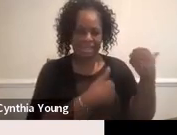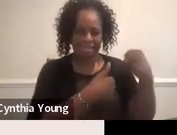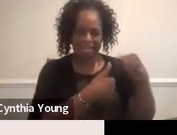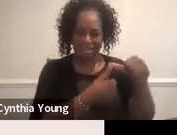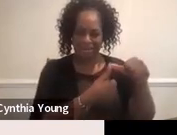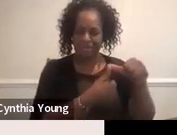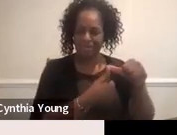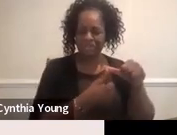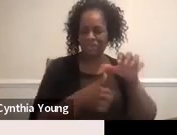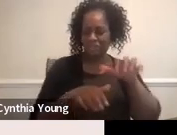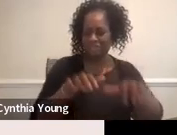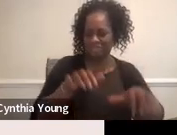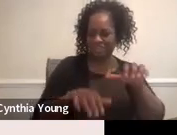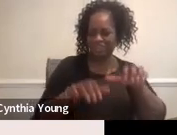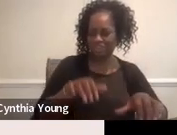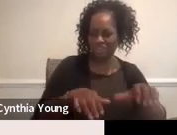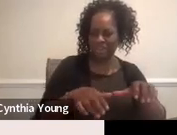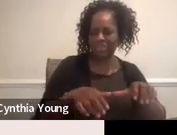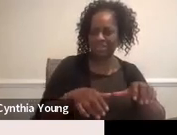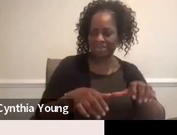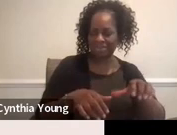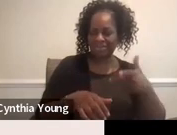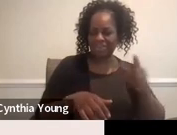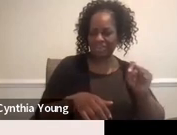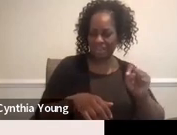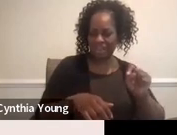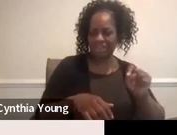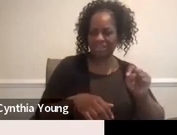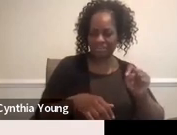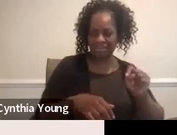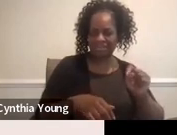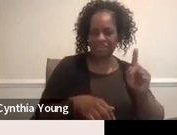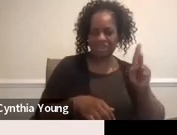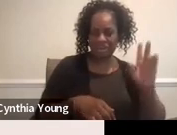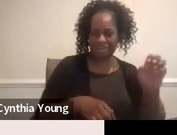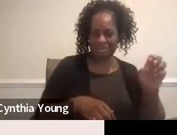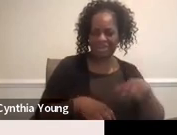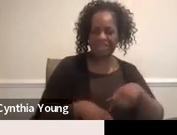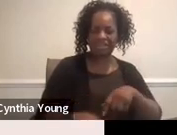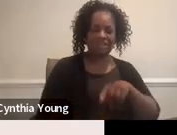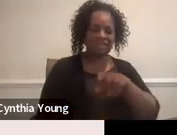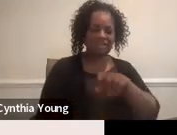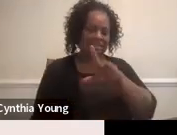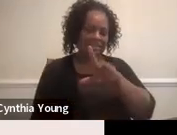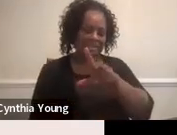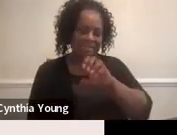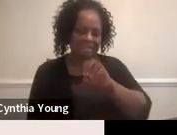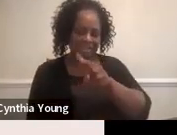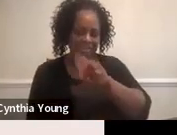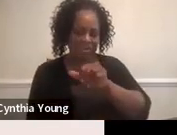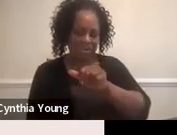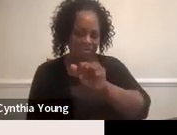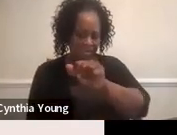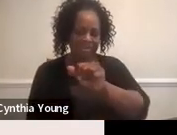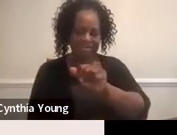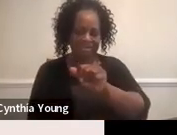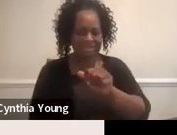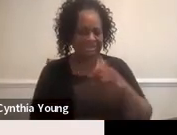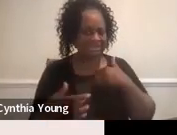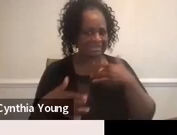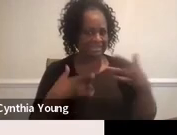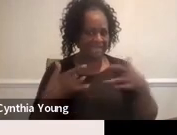in the chat box as well. Leora is working very hard on that. Comes out next week. Very exciting.